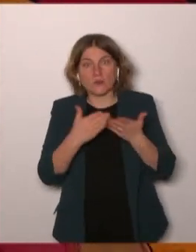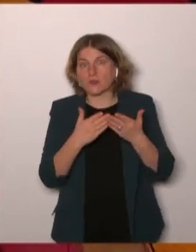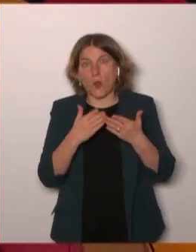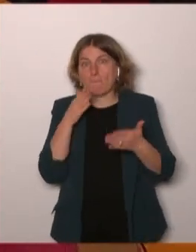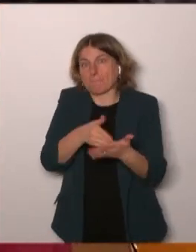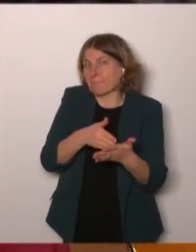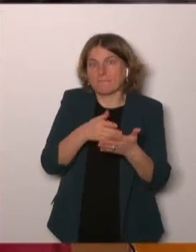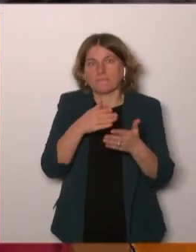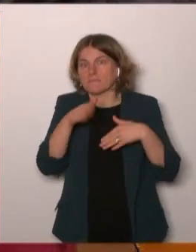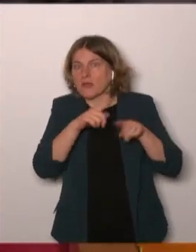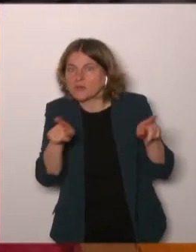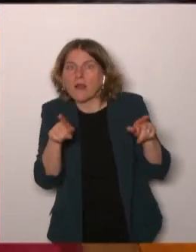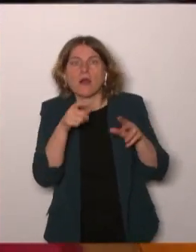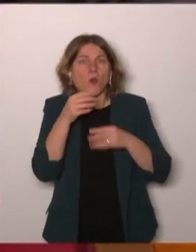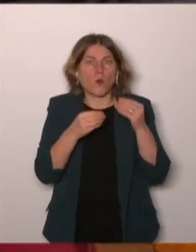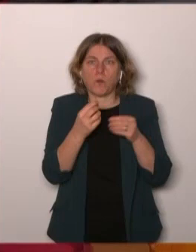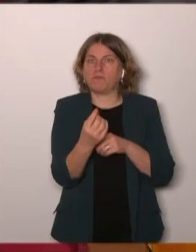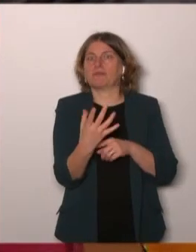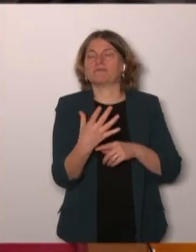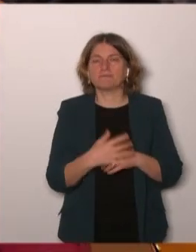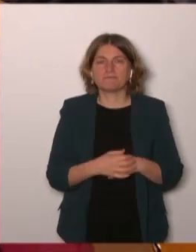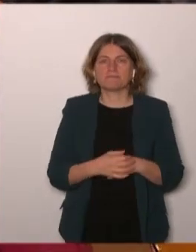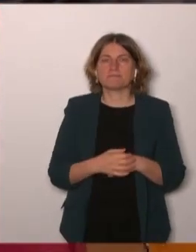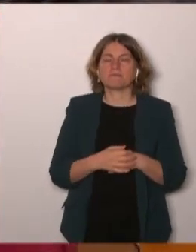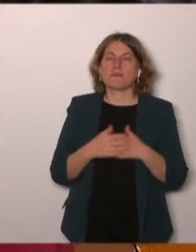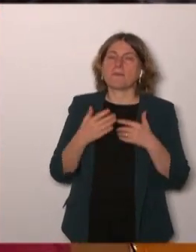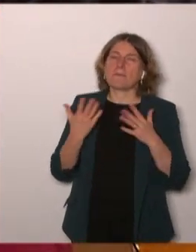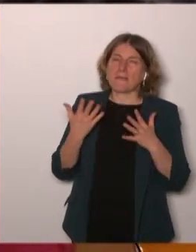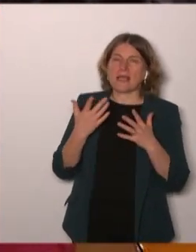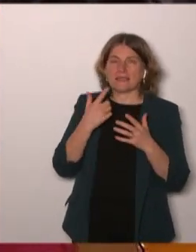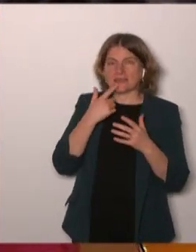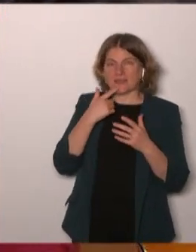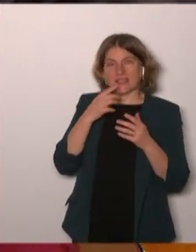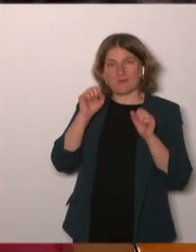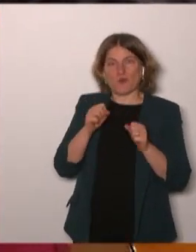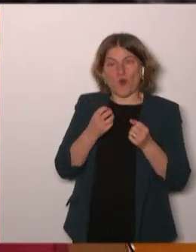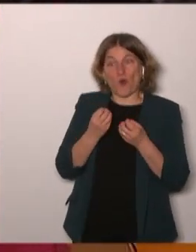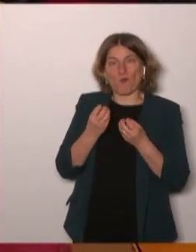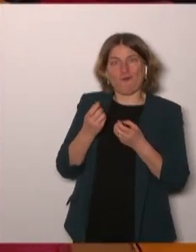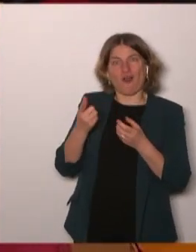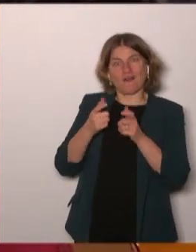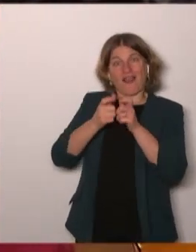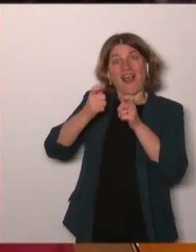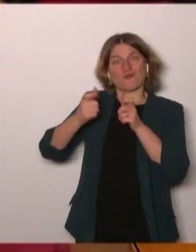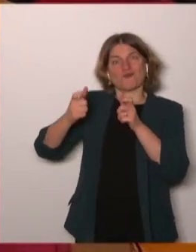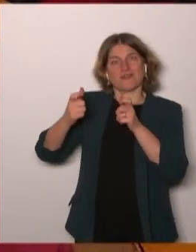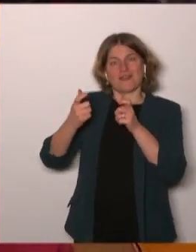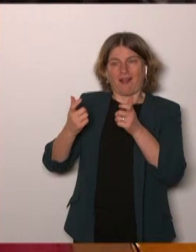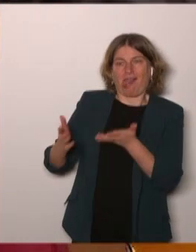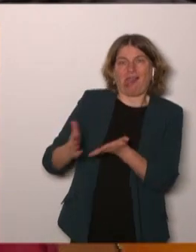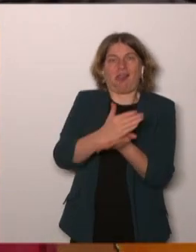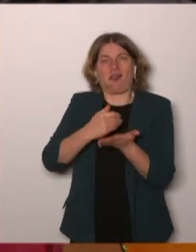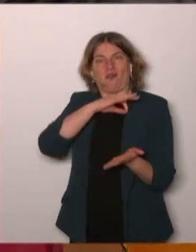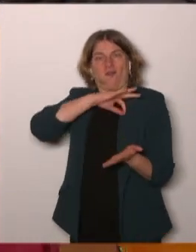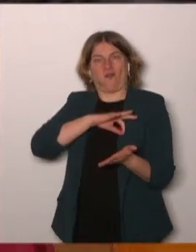directed to a loss of profit and the interest is for the patients and for the countries